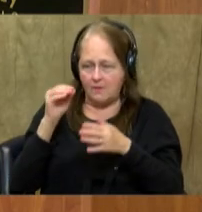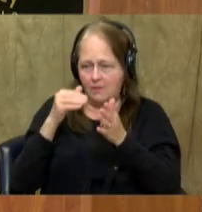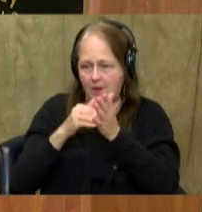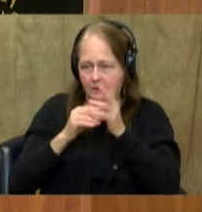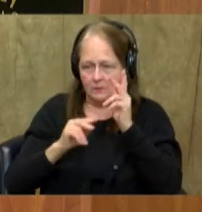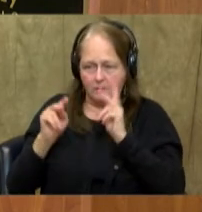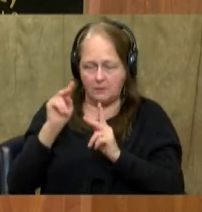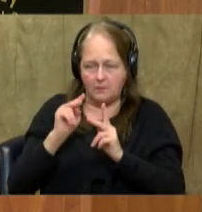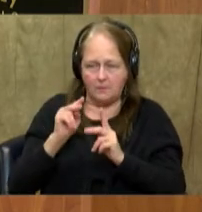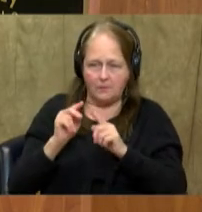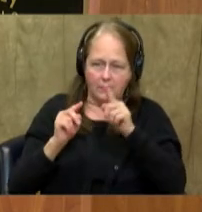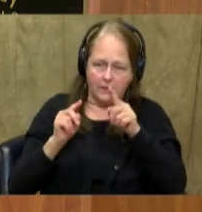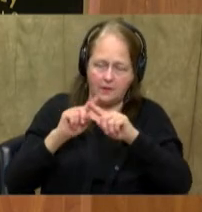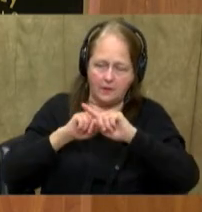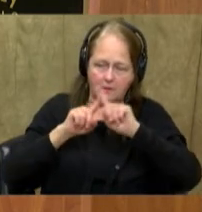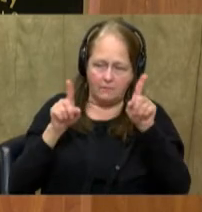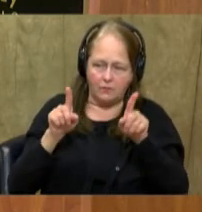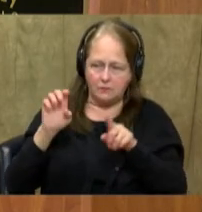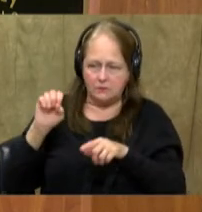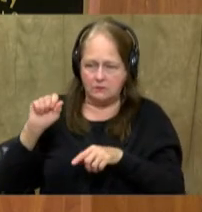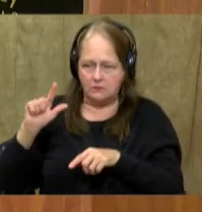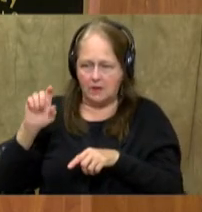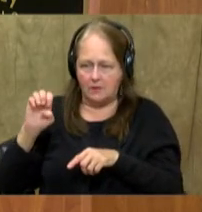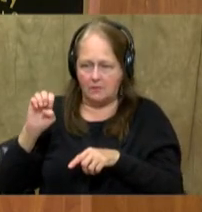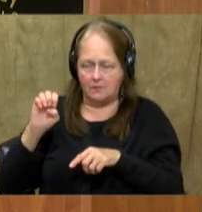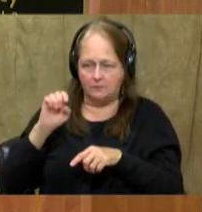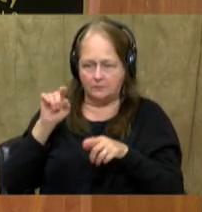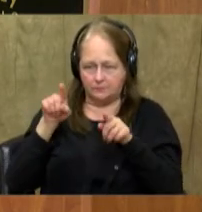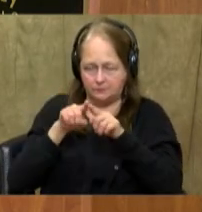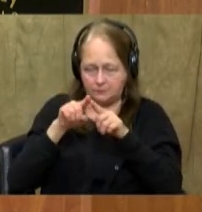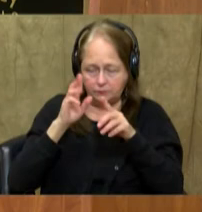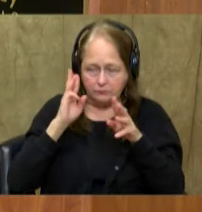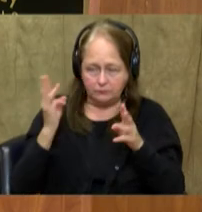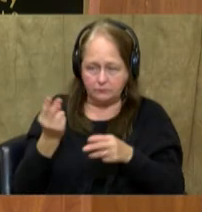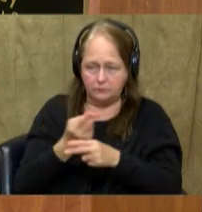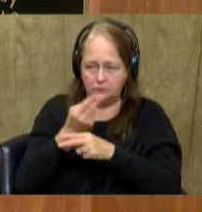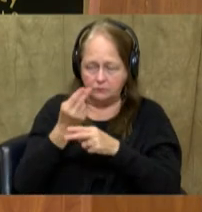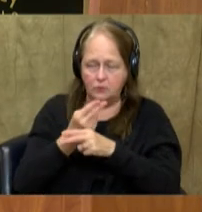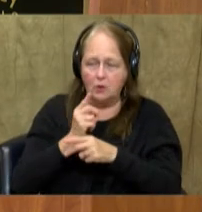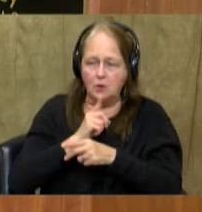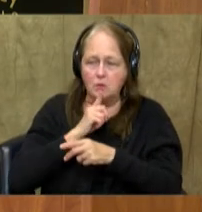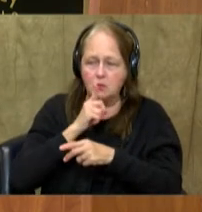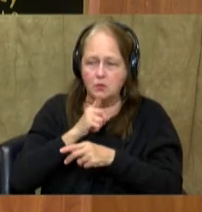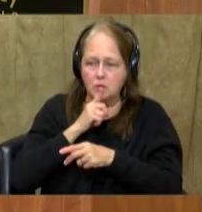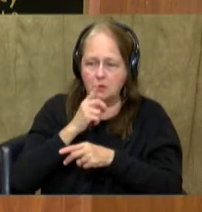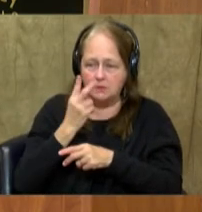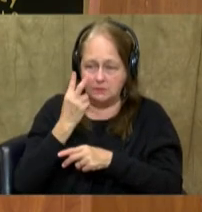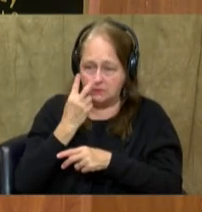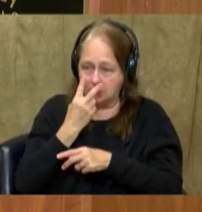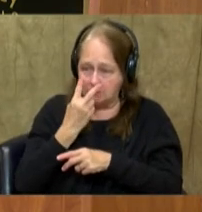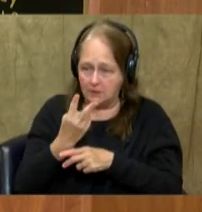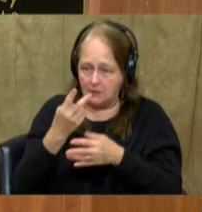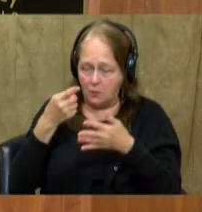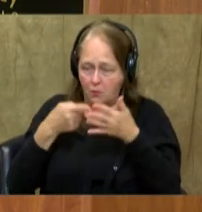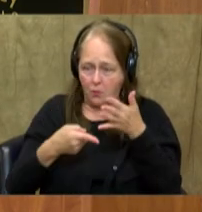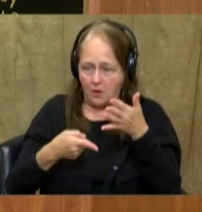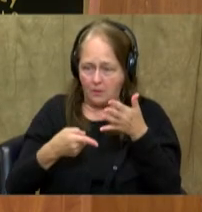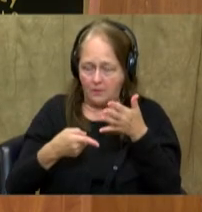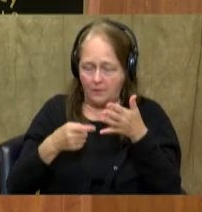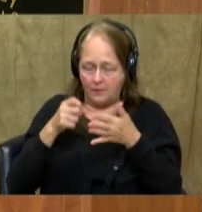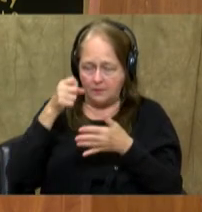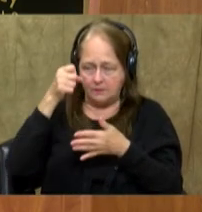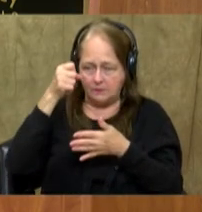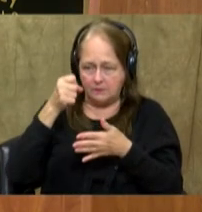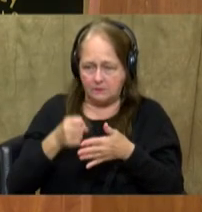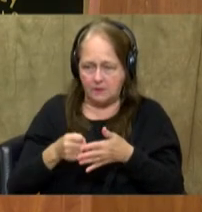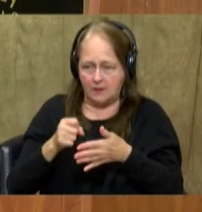people, and this one uses a different scale. So using the same scale as we've been using, you can really see what? That South